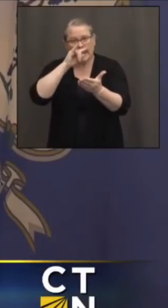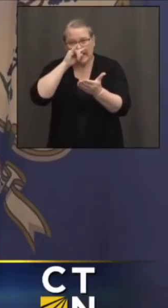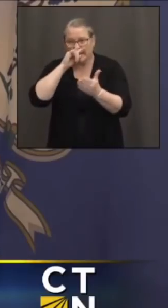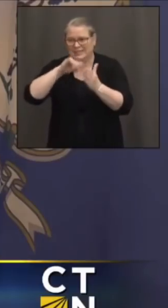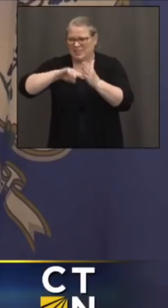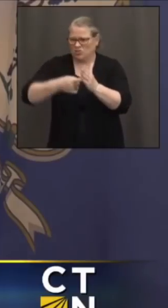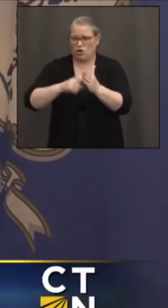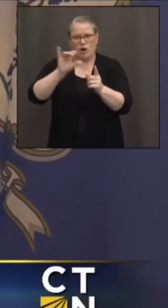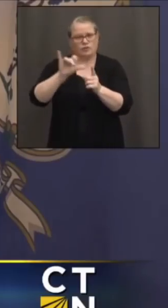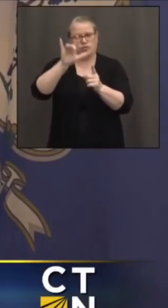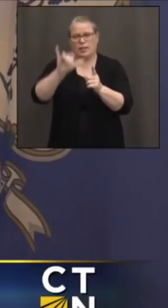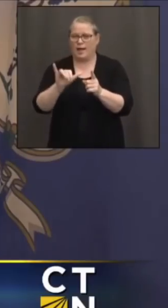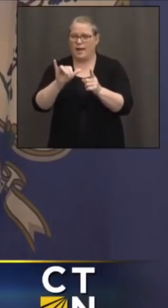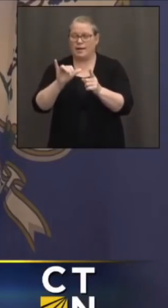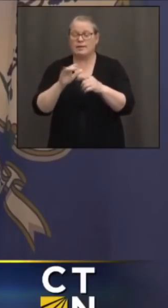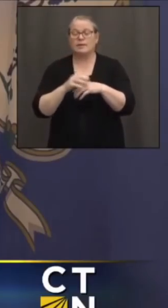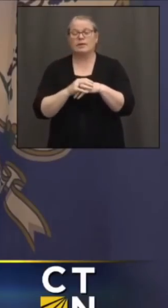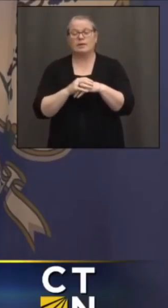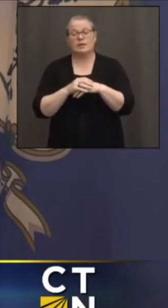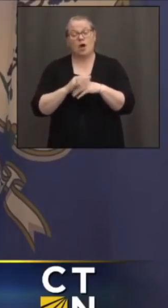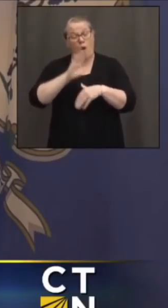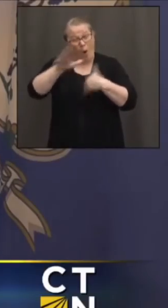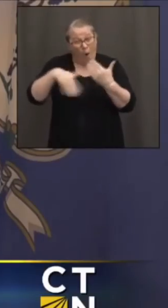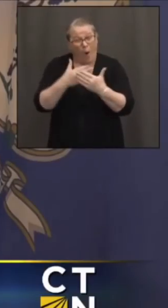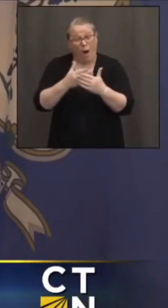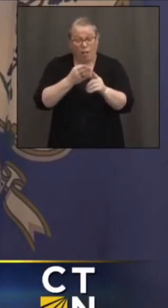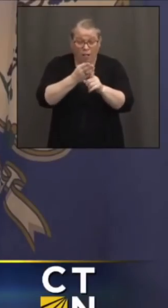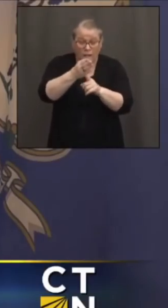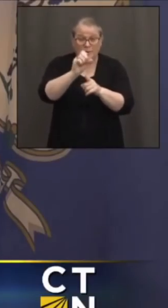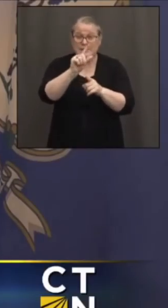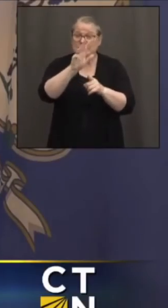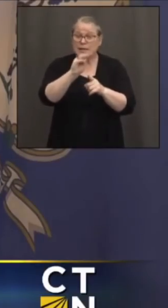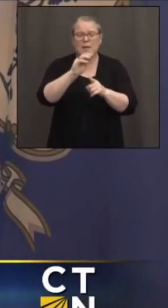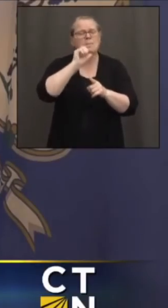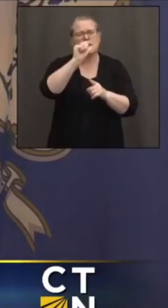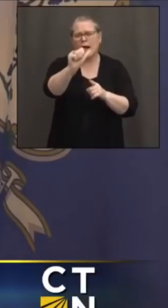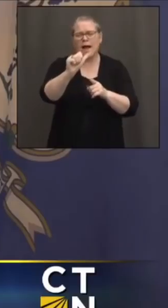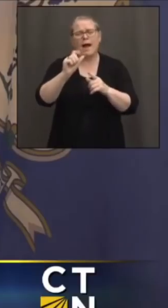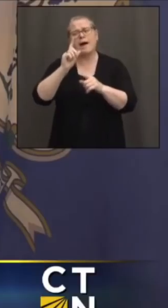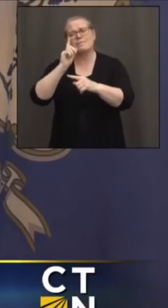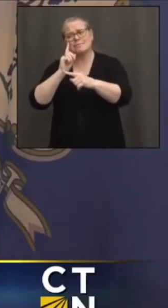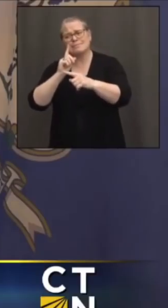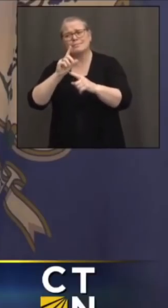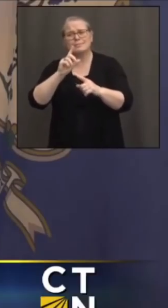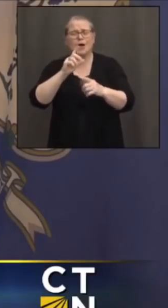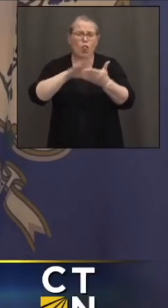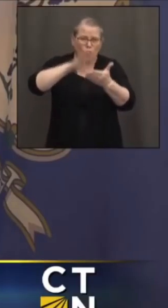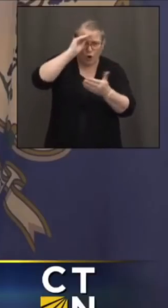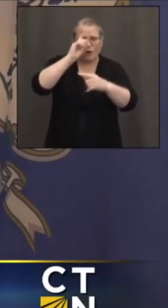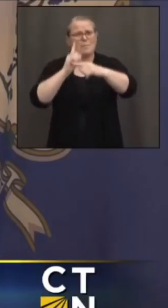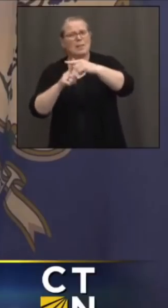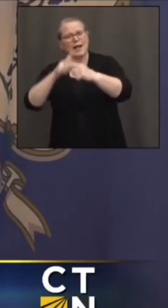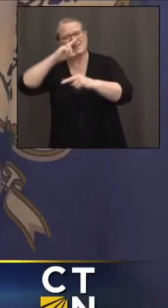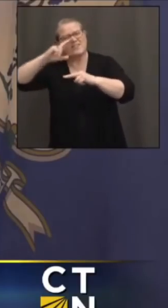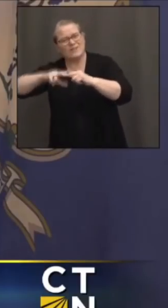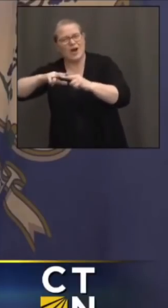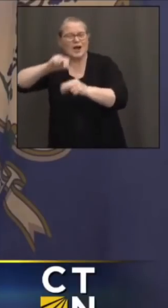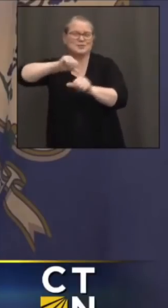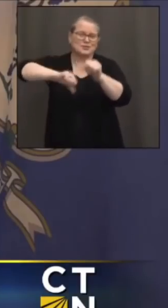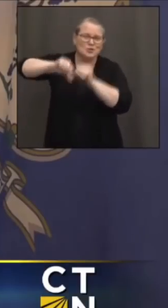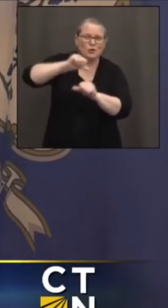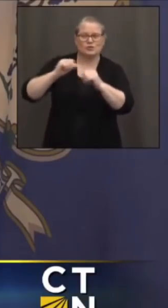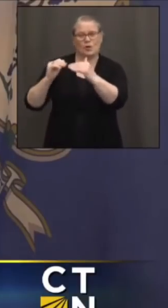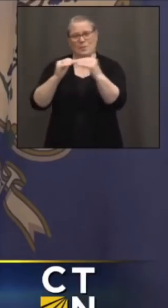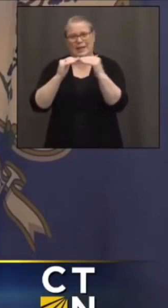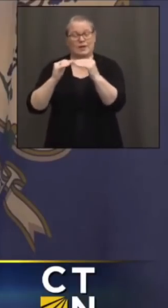And not all STEM learning, but also some fun and a chance to socialize and to be with their peers so that they're ready to